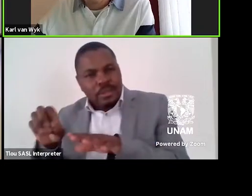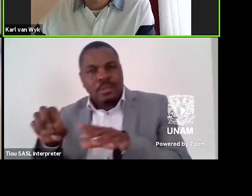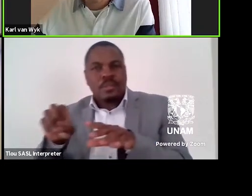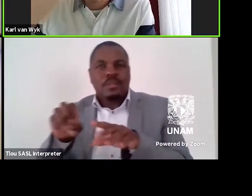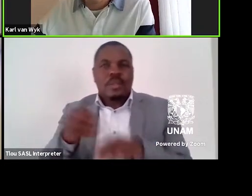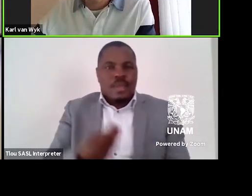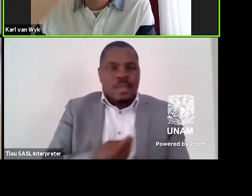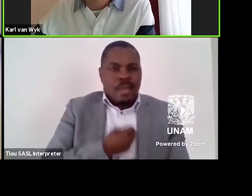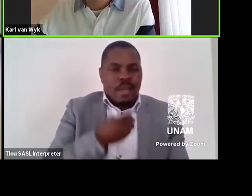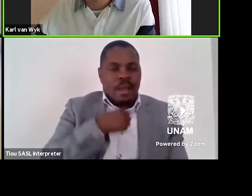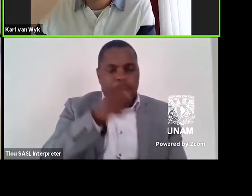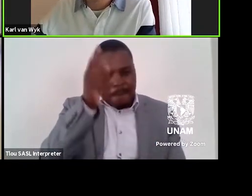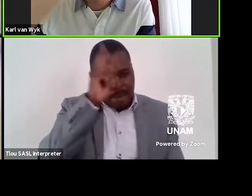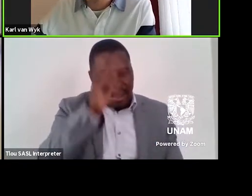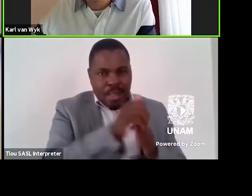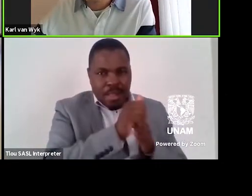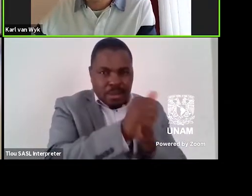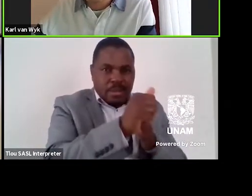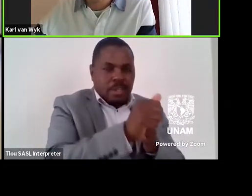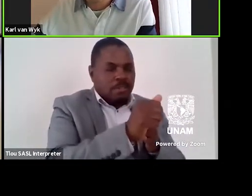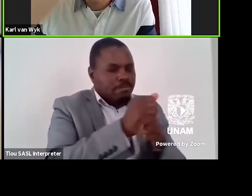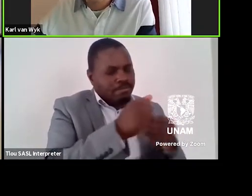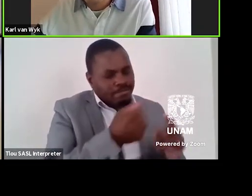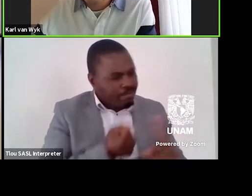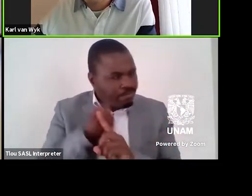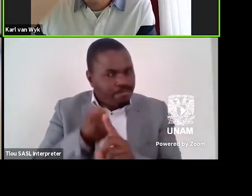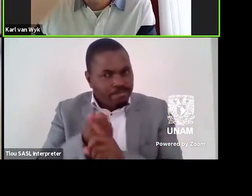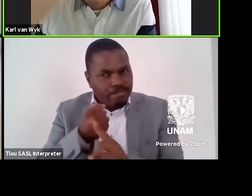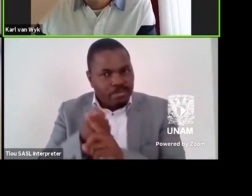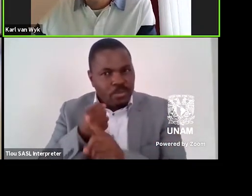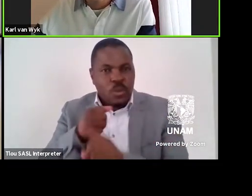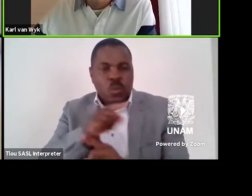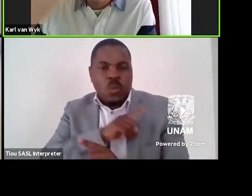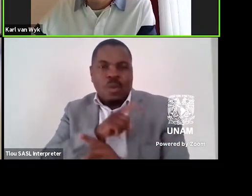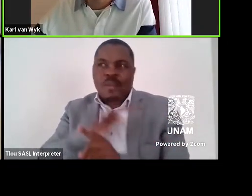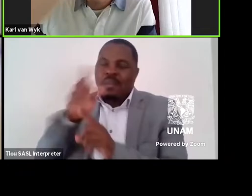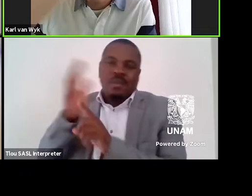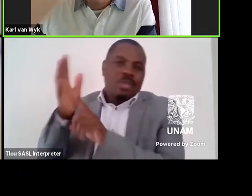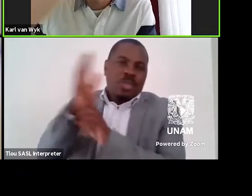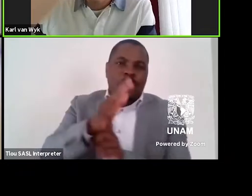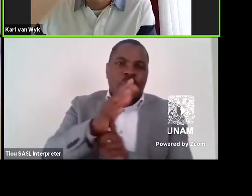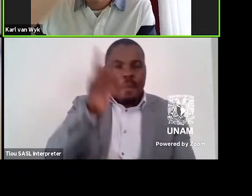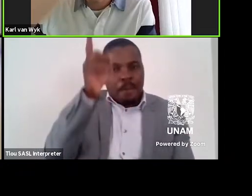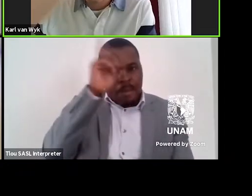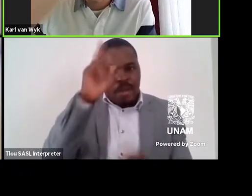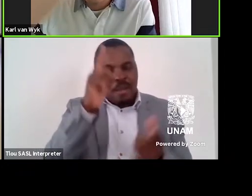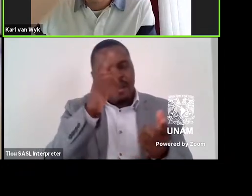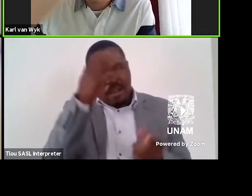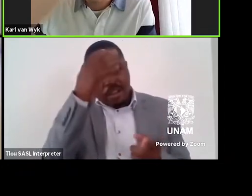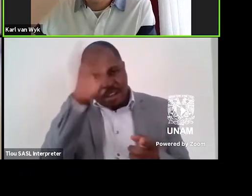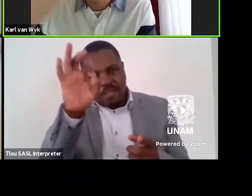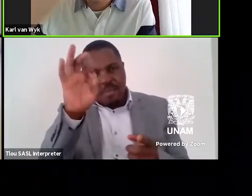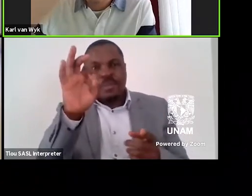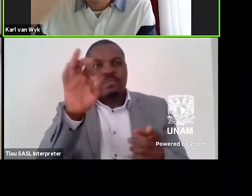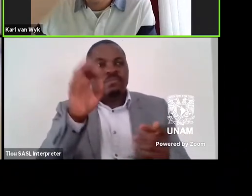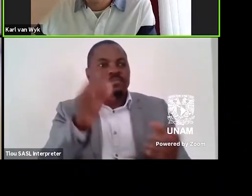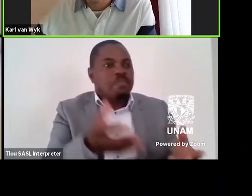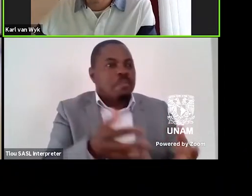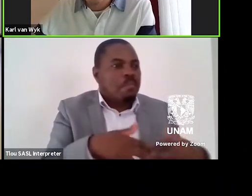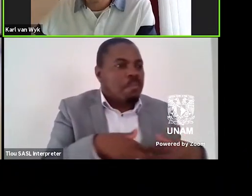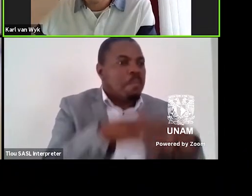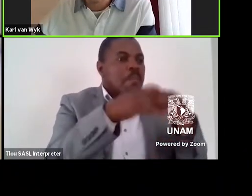leader commanded a following that eventually toppled the segregationist government. The new black government quickly fell into disgrace as corruption